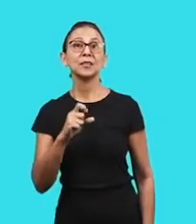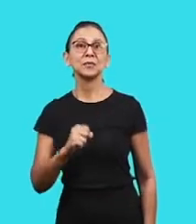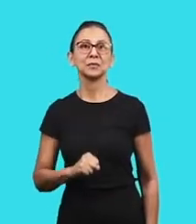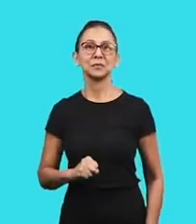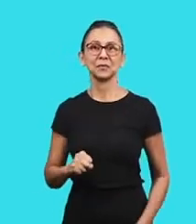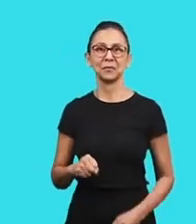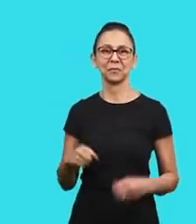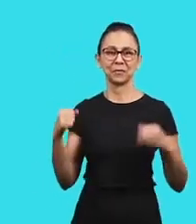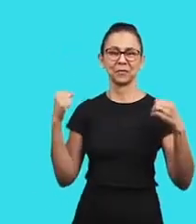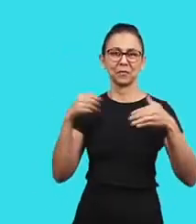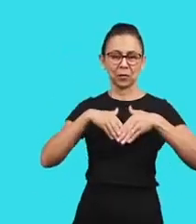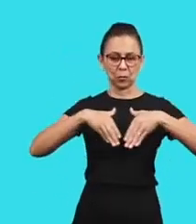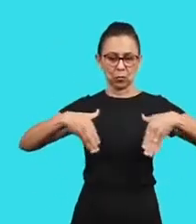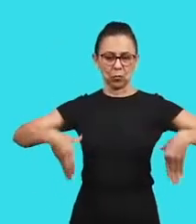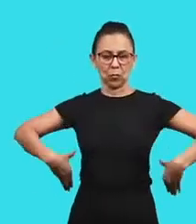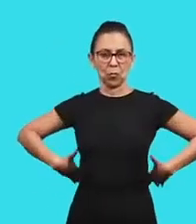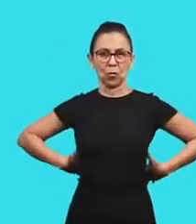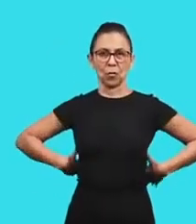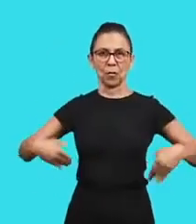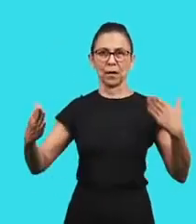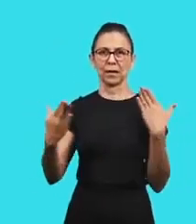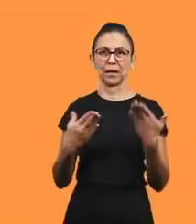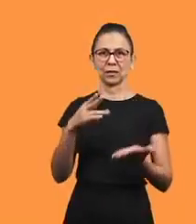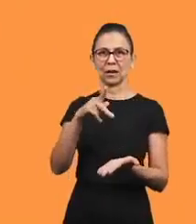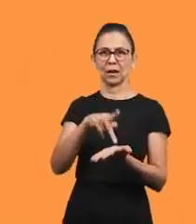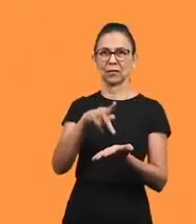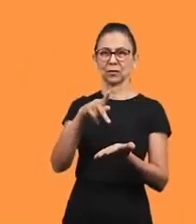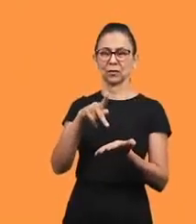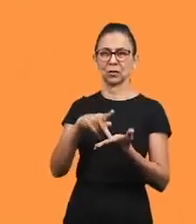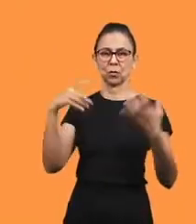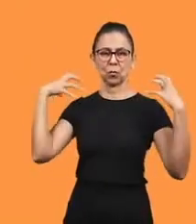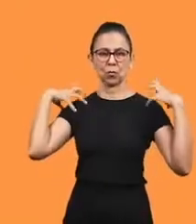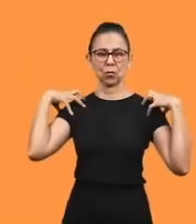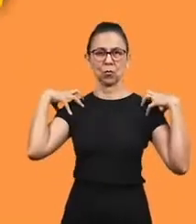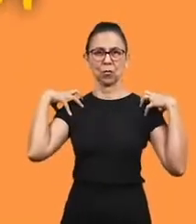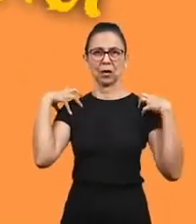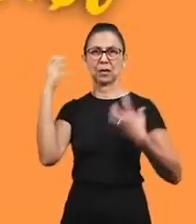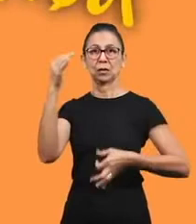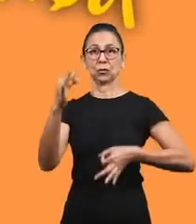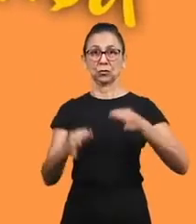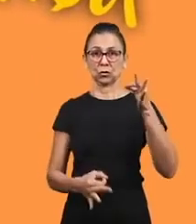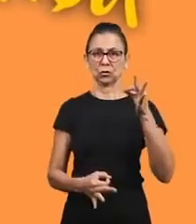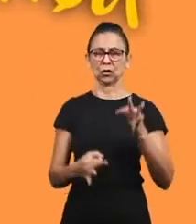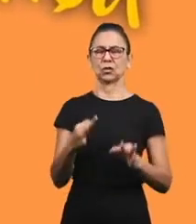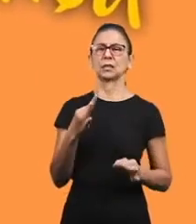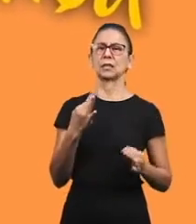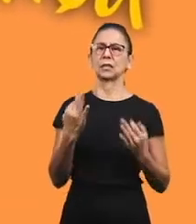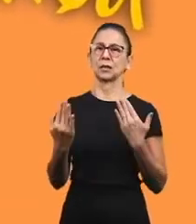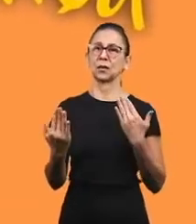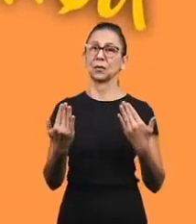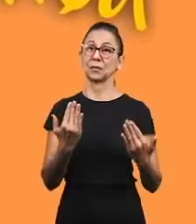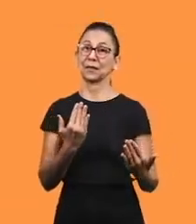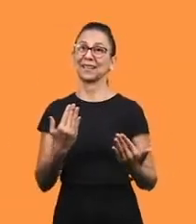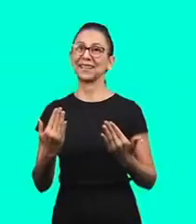I have girded my waist with the truth and worn the breastplate of righteousness